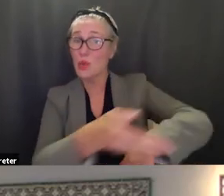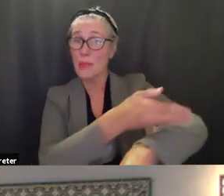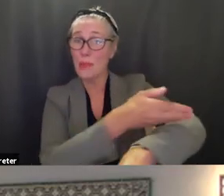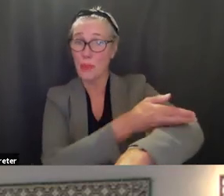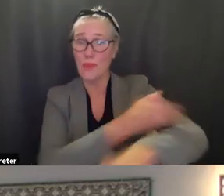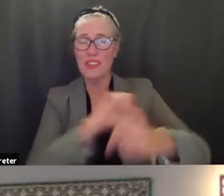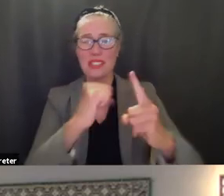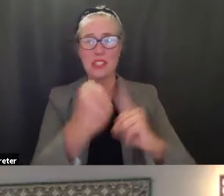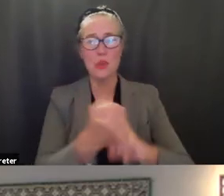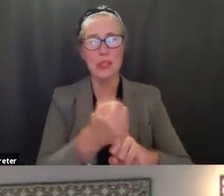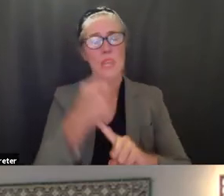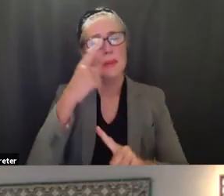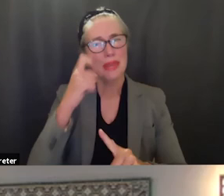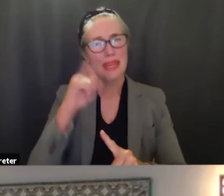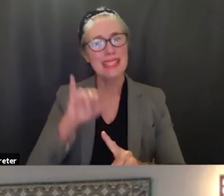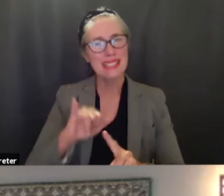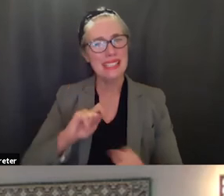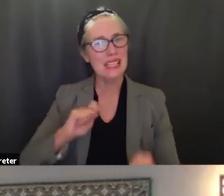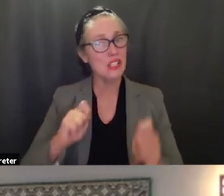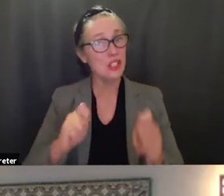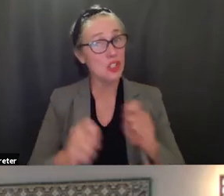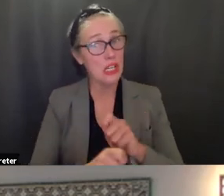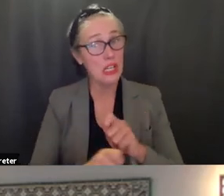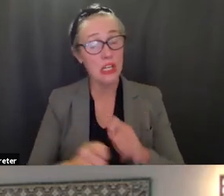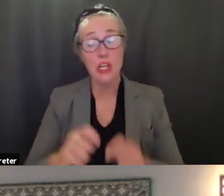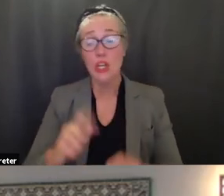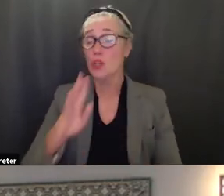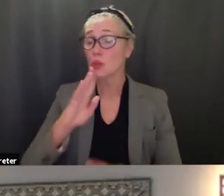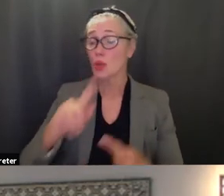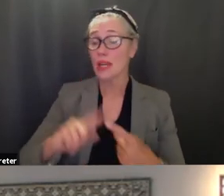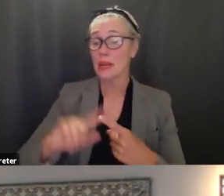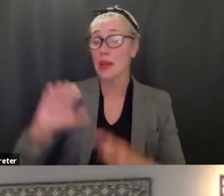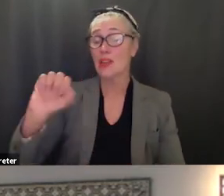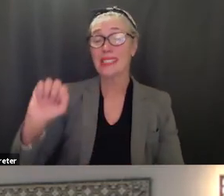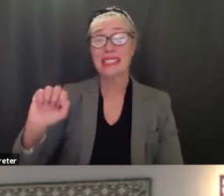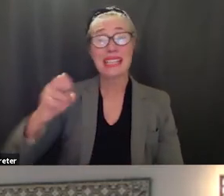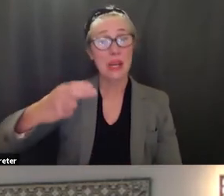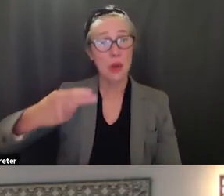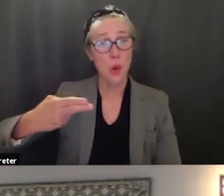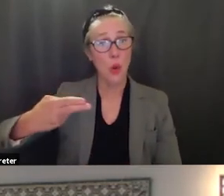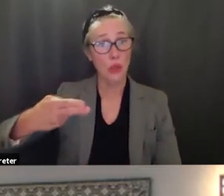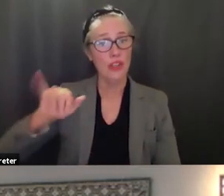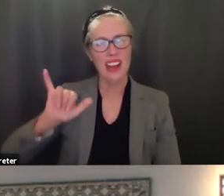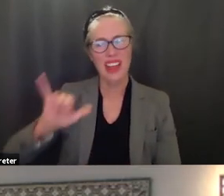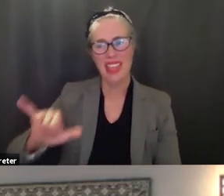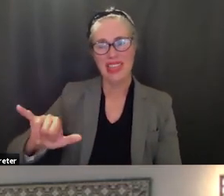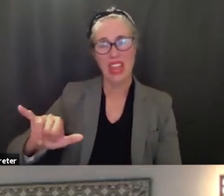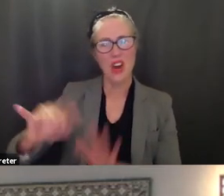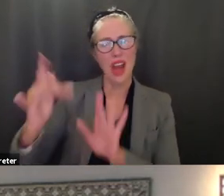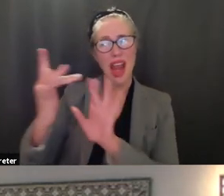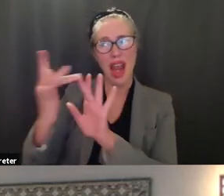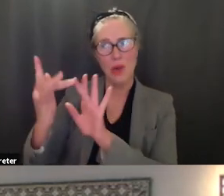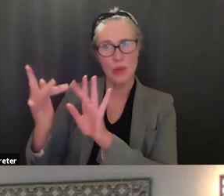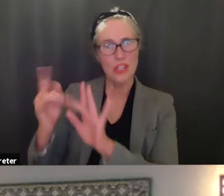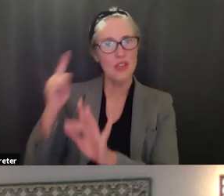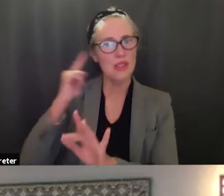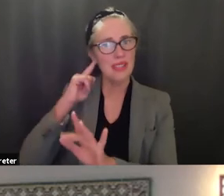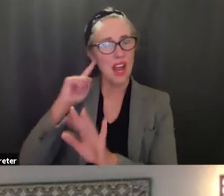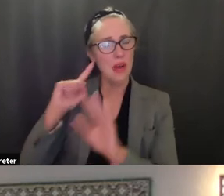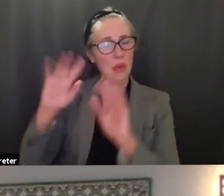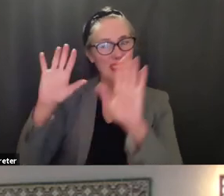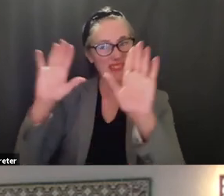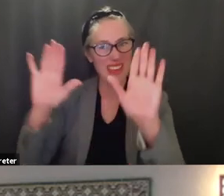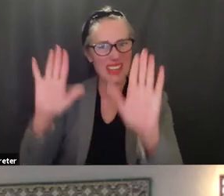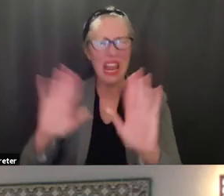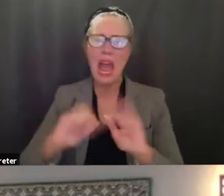an evolution you mentioned the stakeholder outreach was fantastic but how are you training um for this to actually have